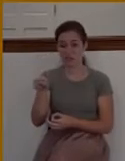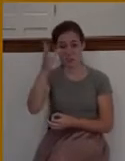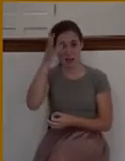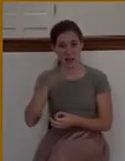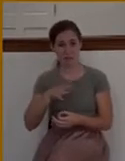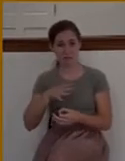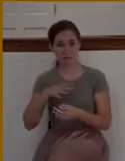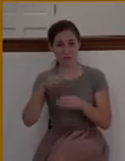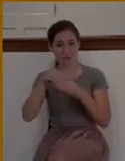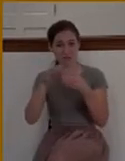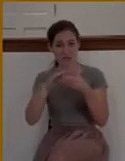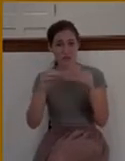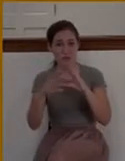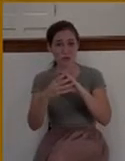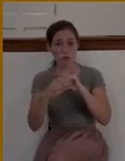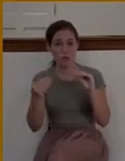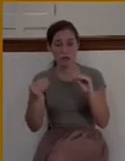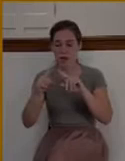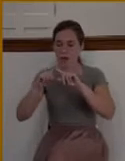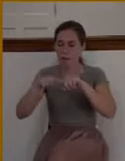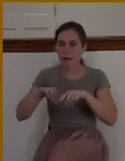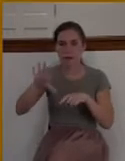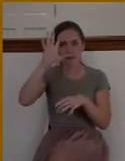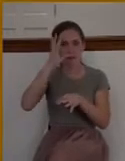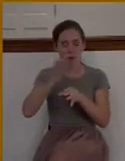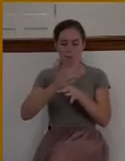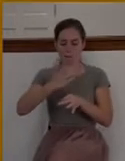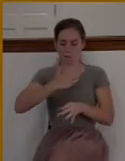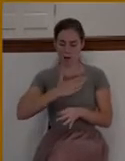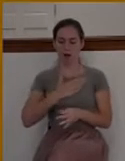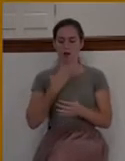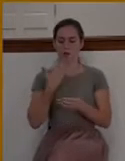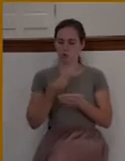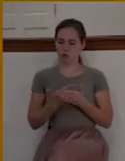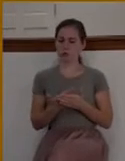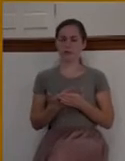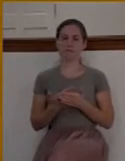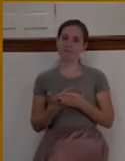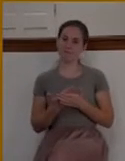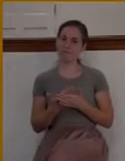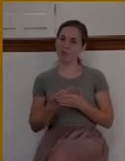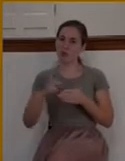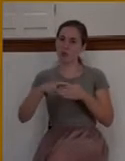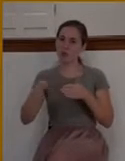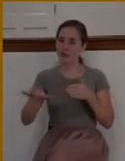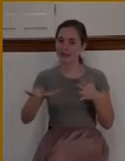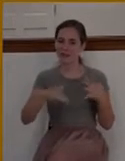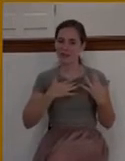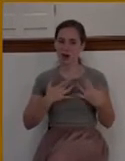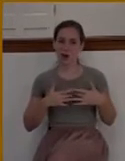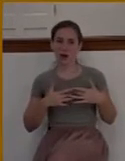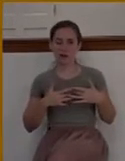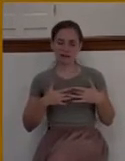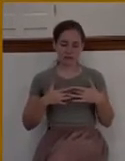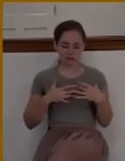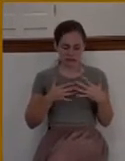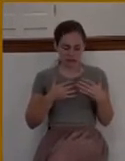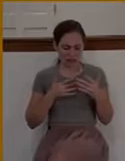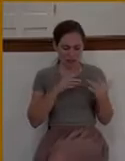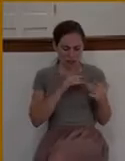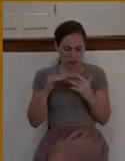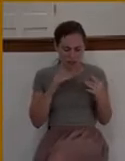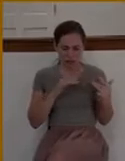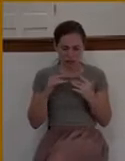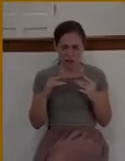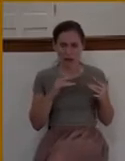in his own goodness. And that's why there was restlessness in him. He misunderstood goodness, but also he